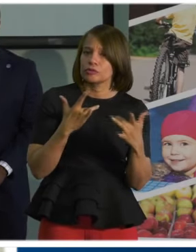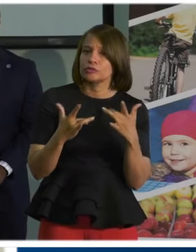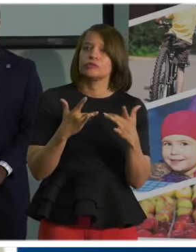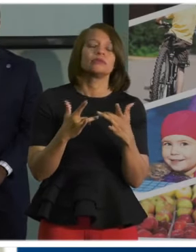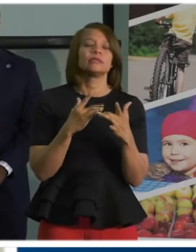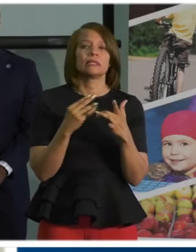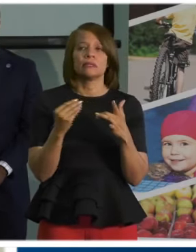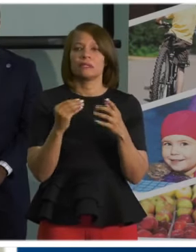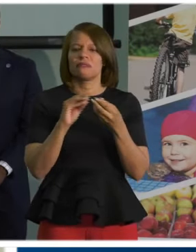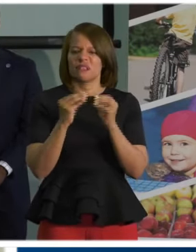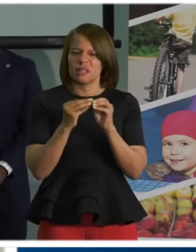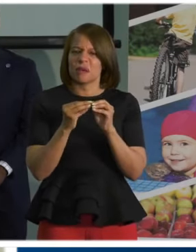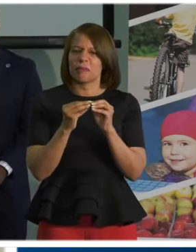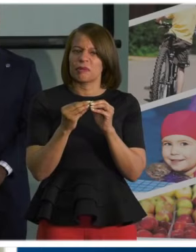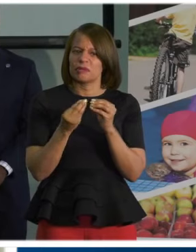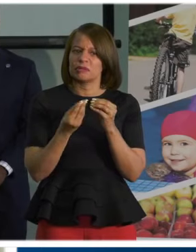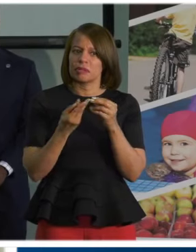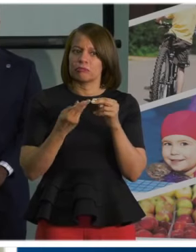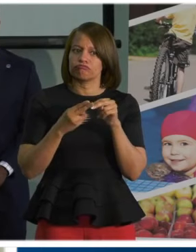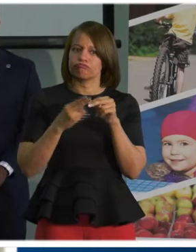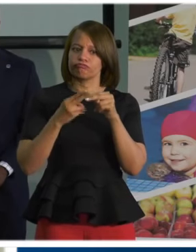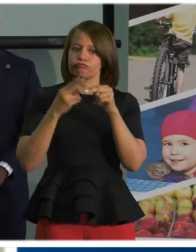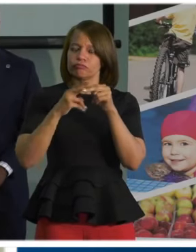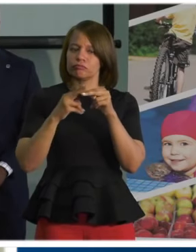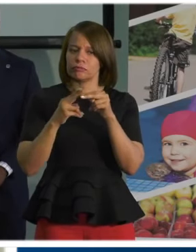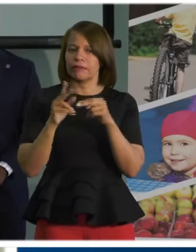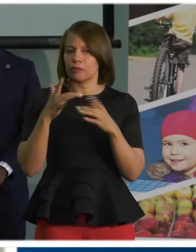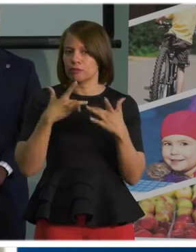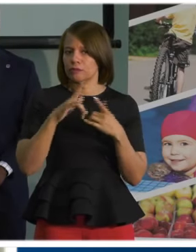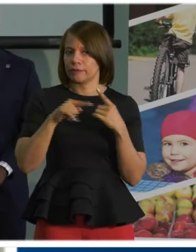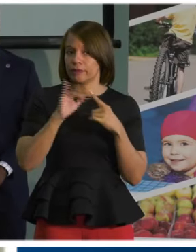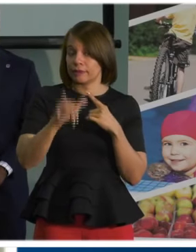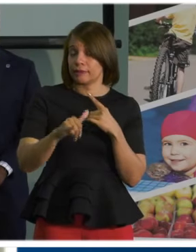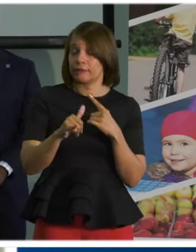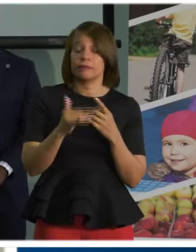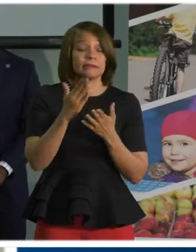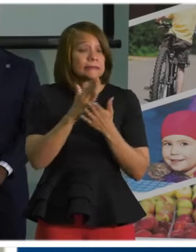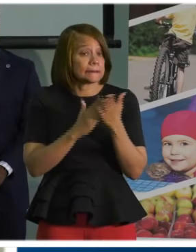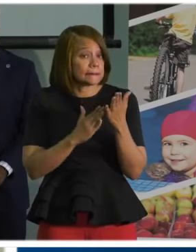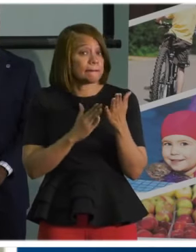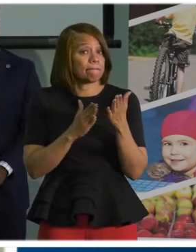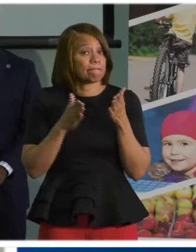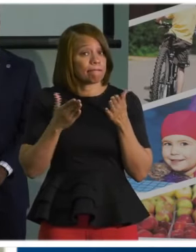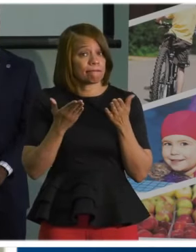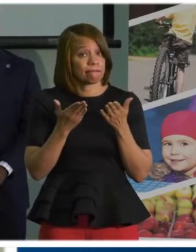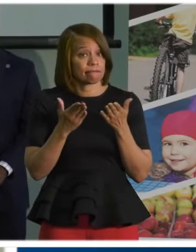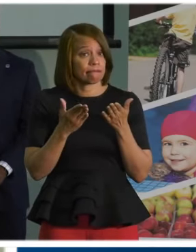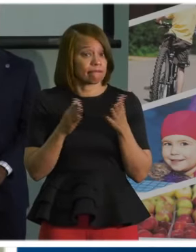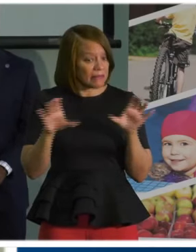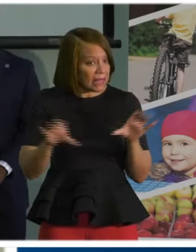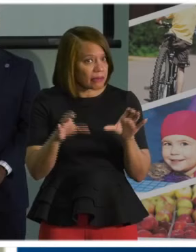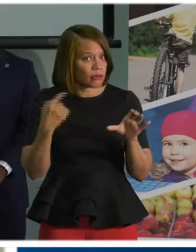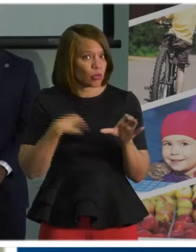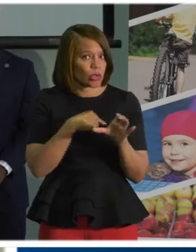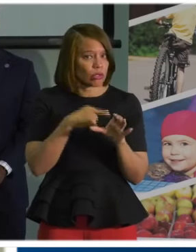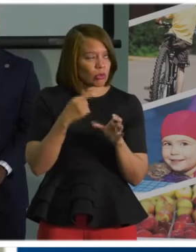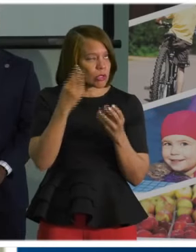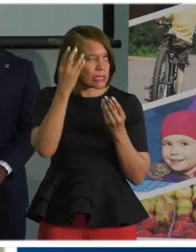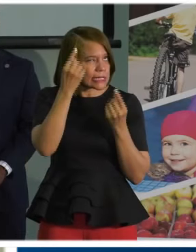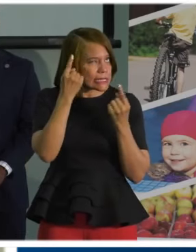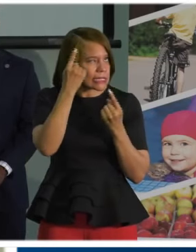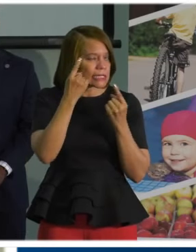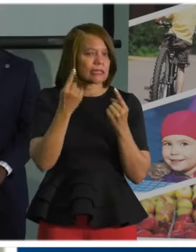growth in, in cases across the state and some strategies that we were contemplating, including, uh, the action we're talking about today.